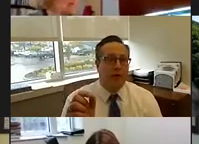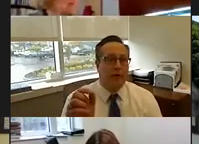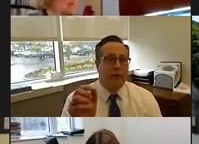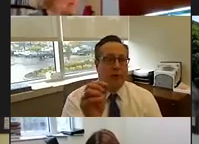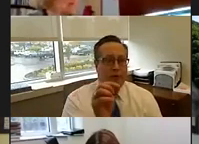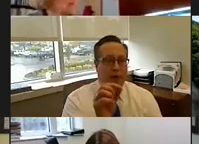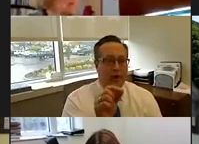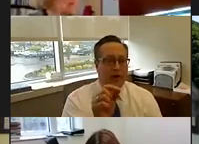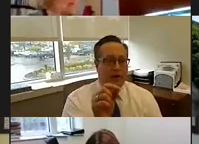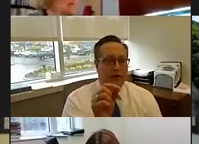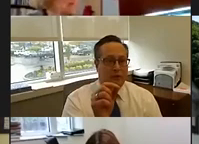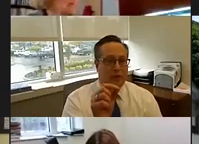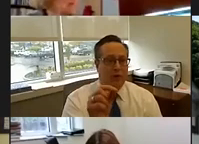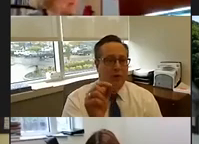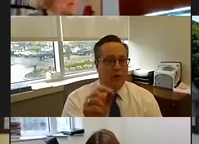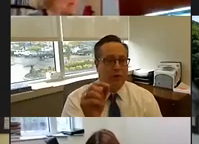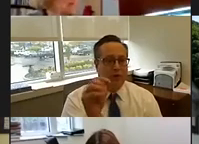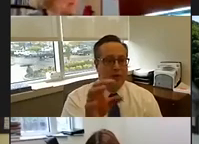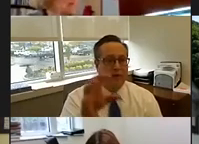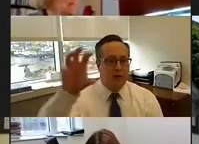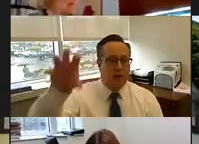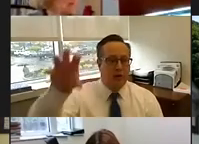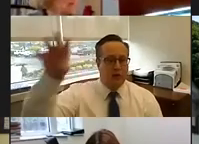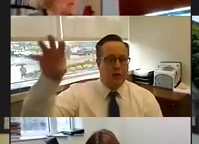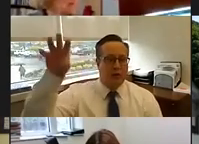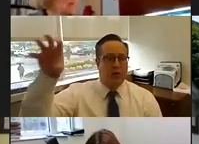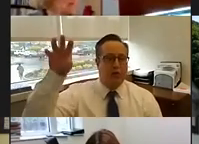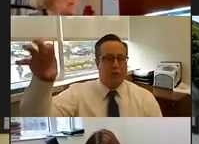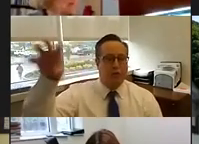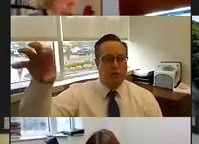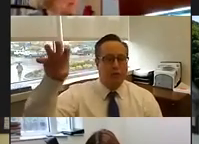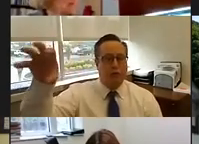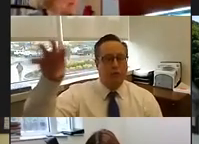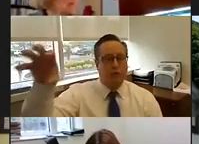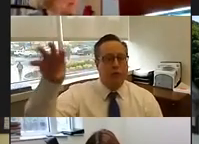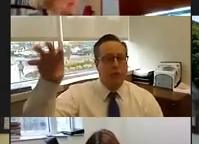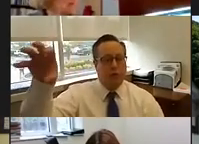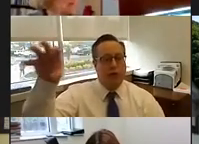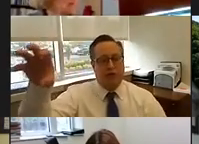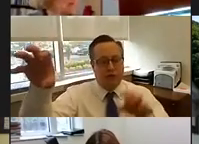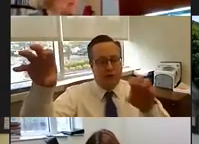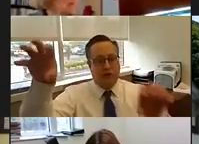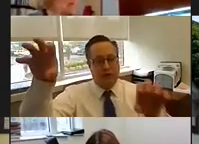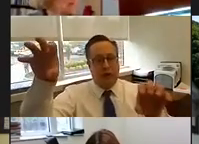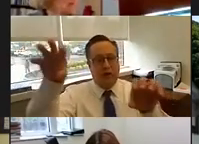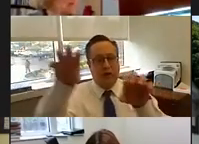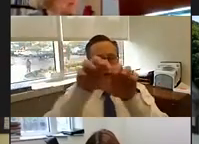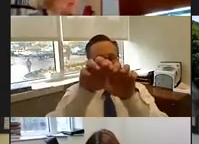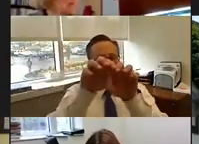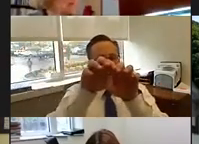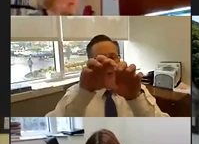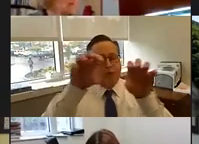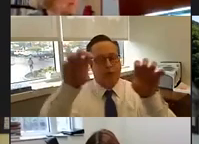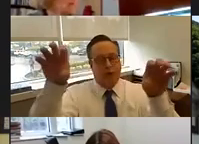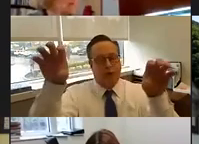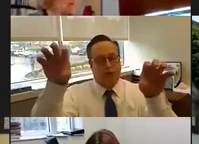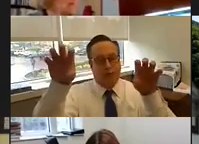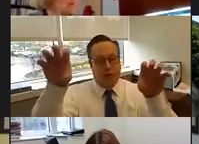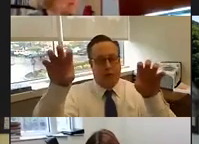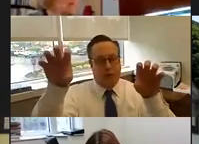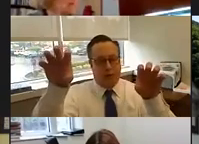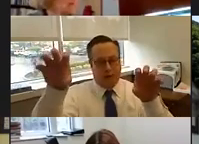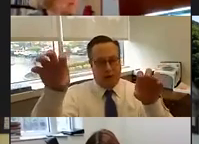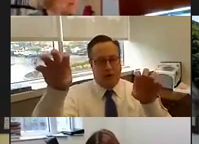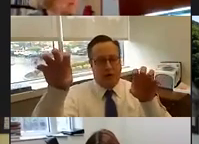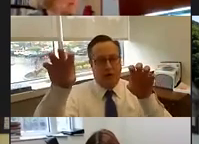And so a lot of that is really honing in on these are, you know, really true people who are getting sick. These are not. And we're hoping through that,